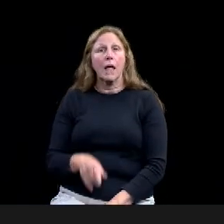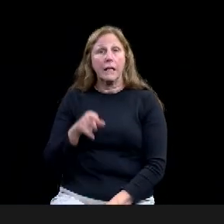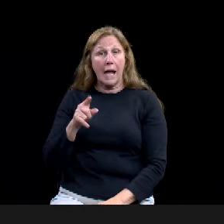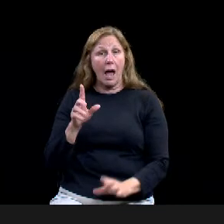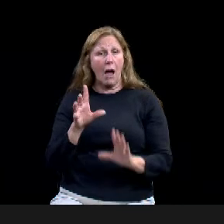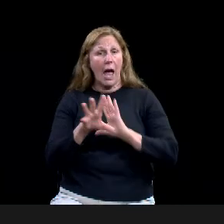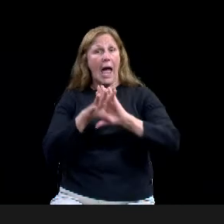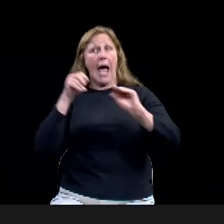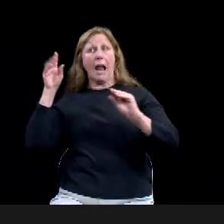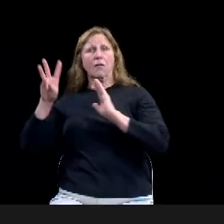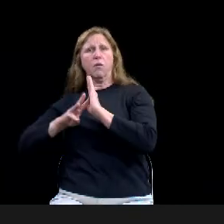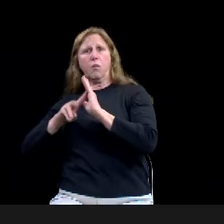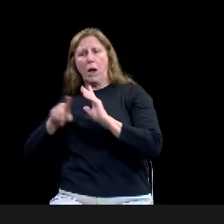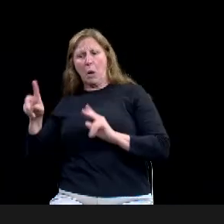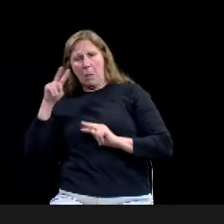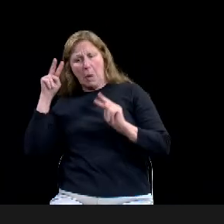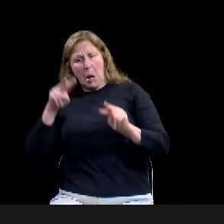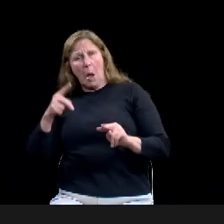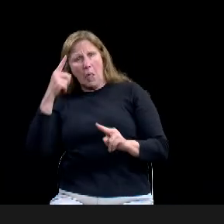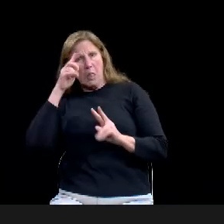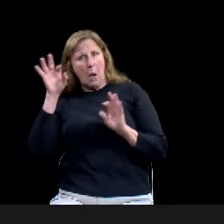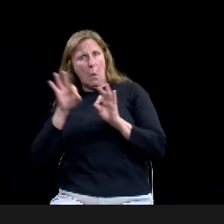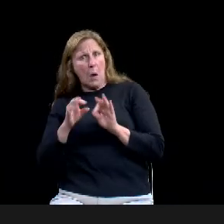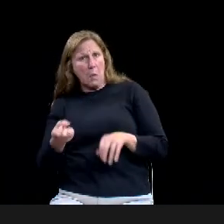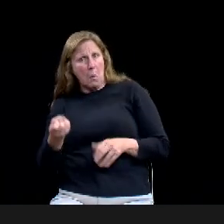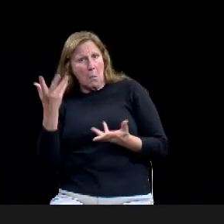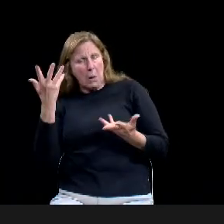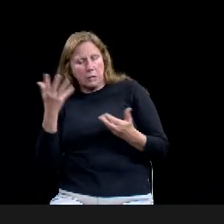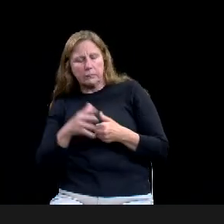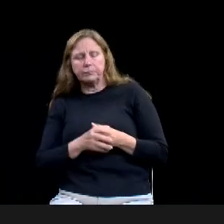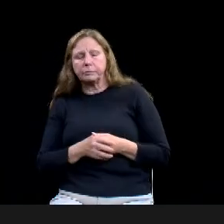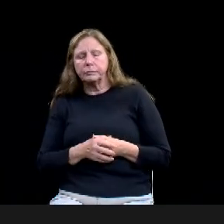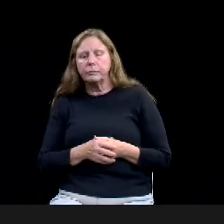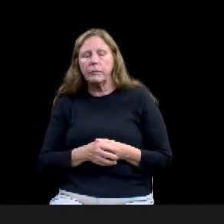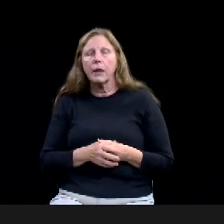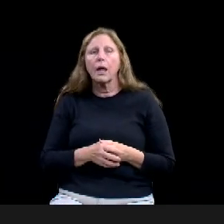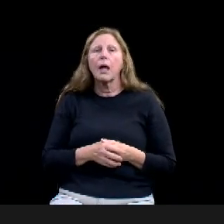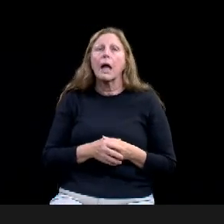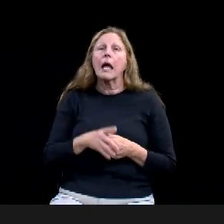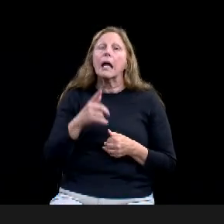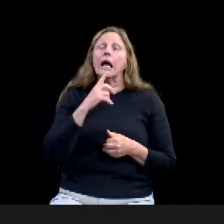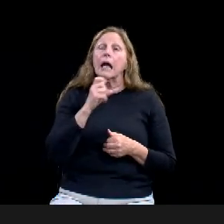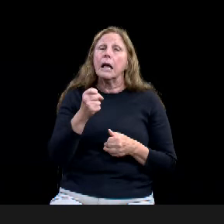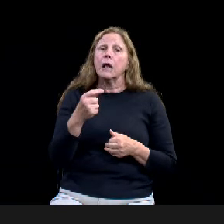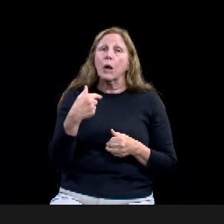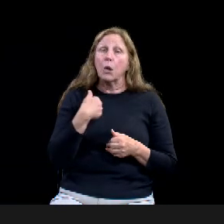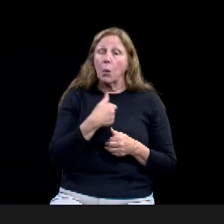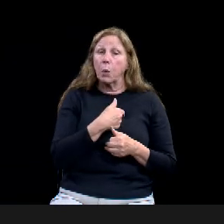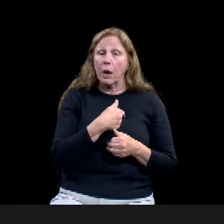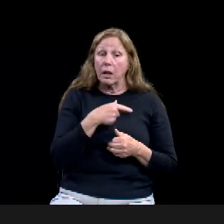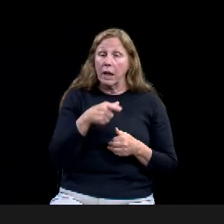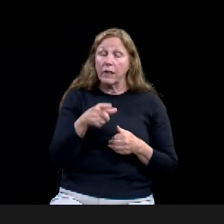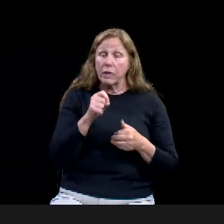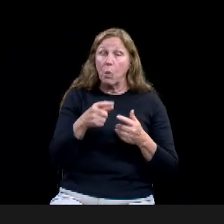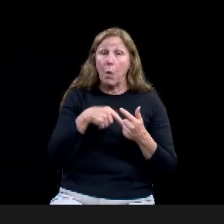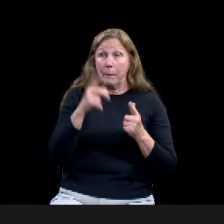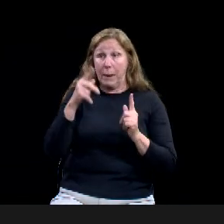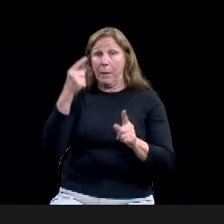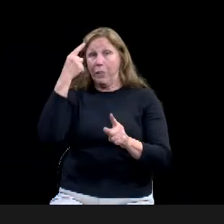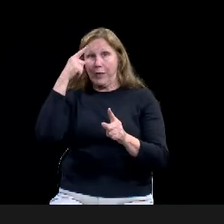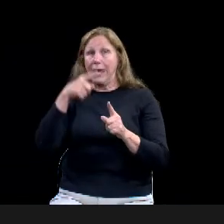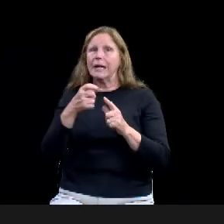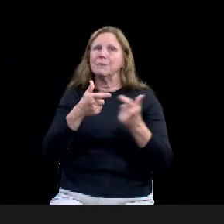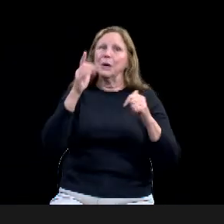institution. Uh, almost every time around we wind up on travel advisor. Uh, money magazine has noticed us.